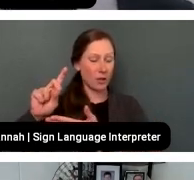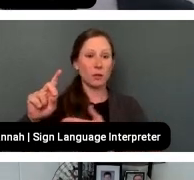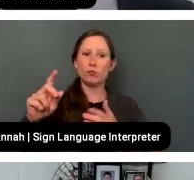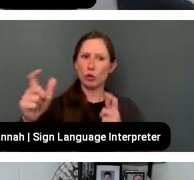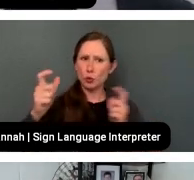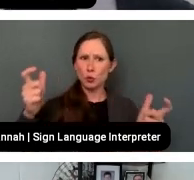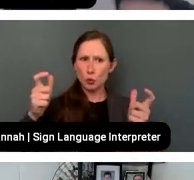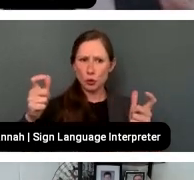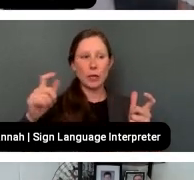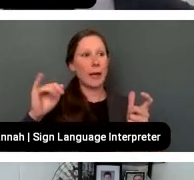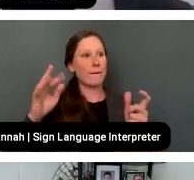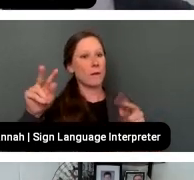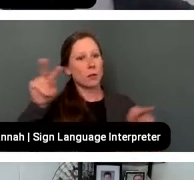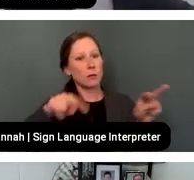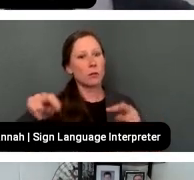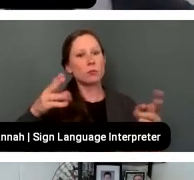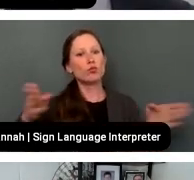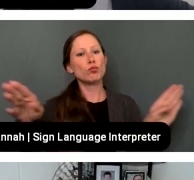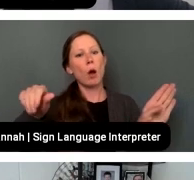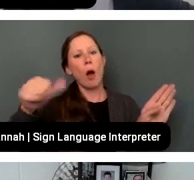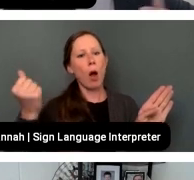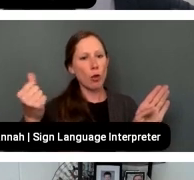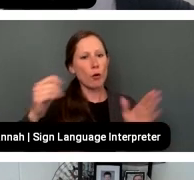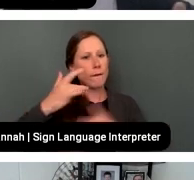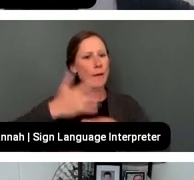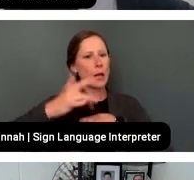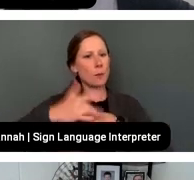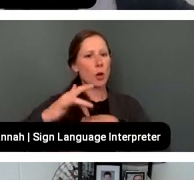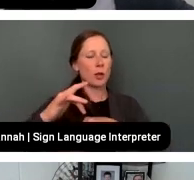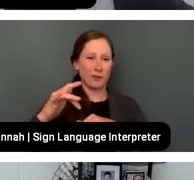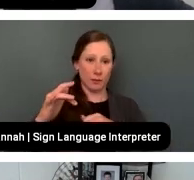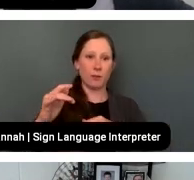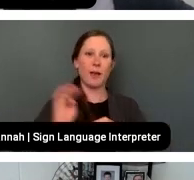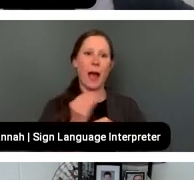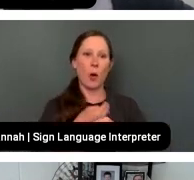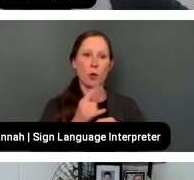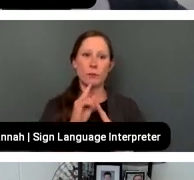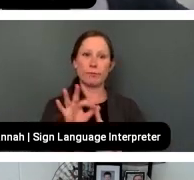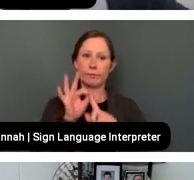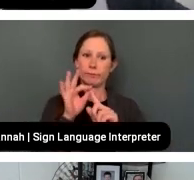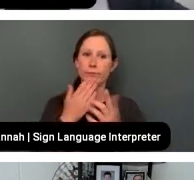are publicly available, especially when you consider that it's mostly emerging managers.